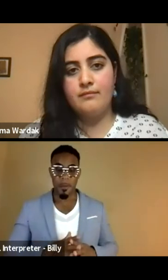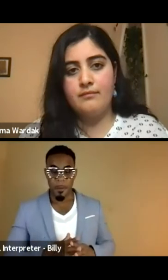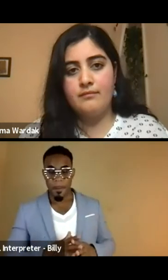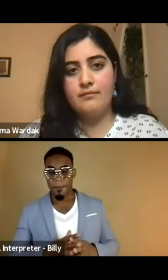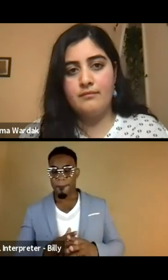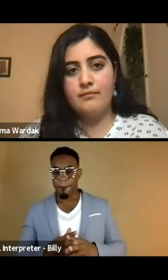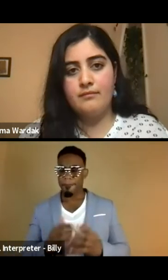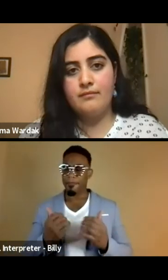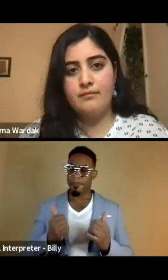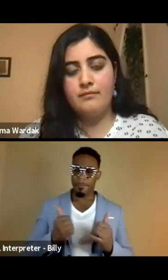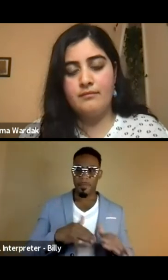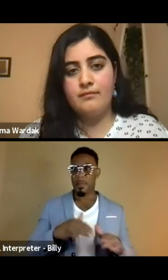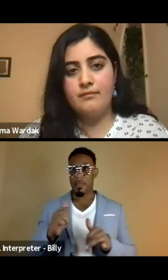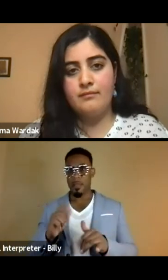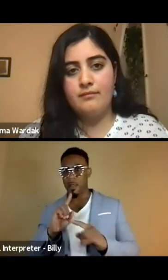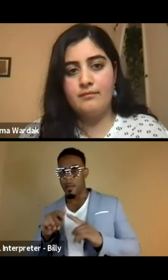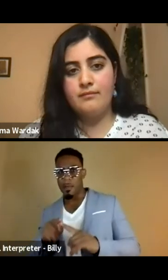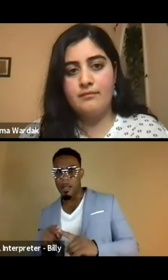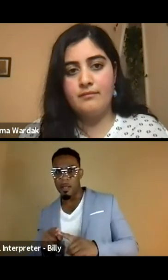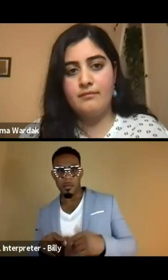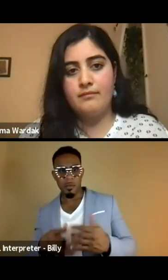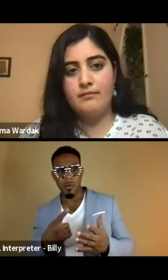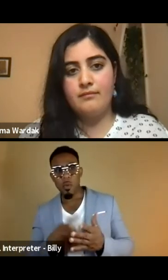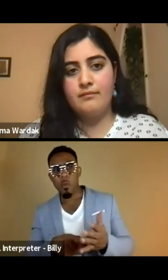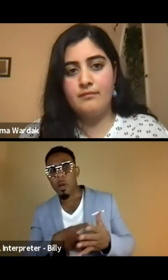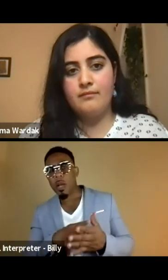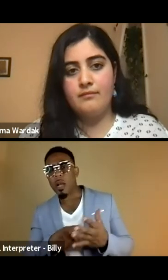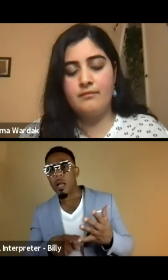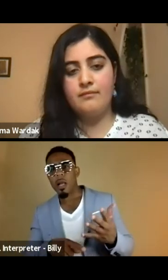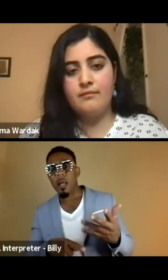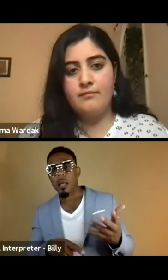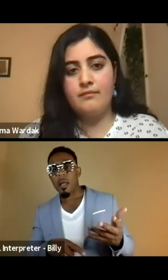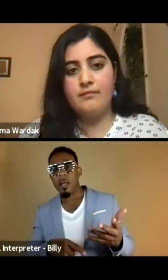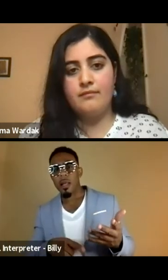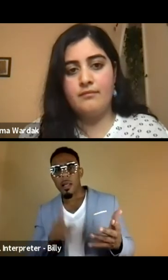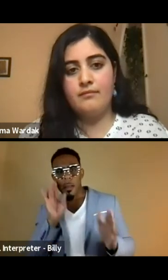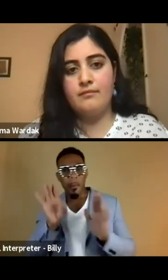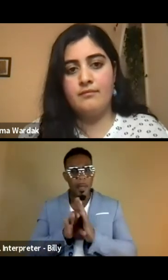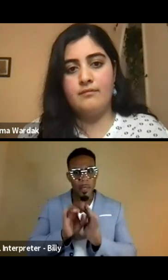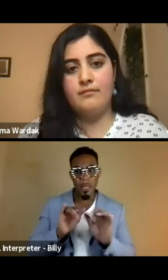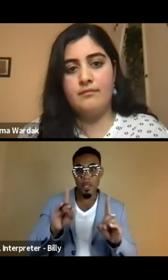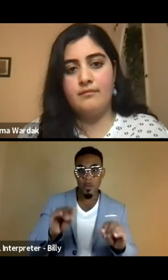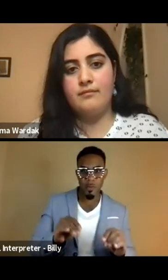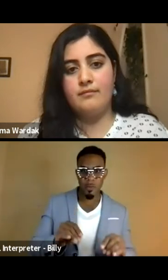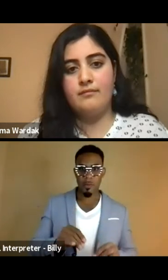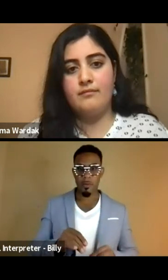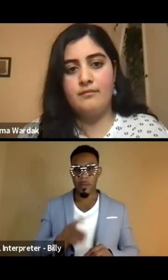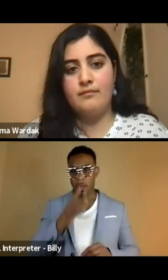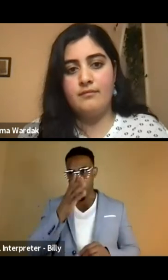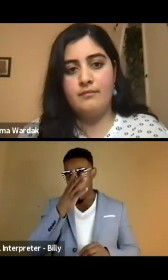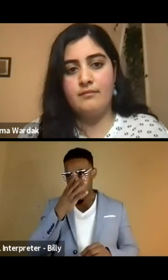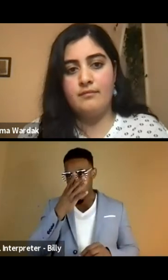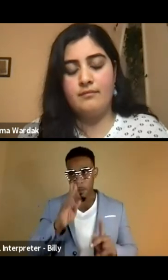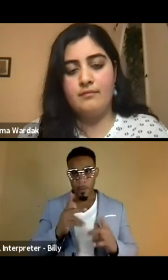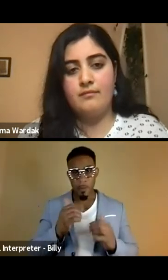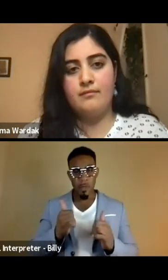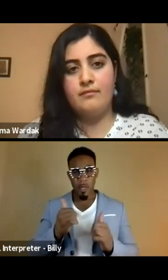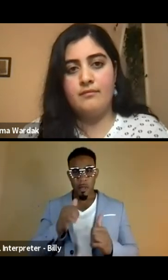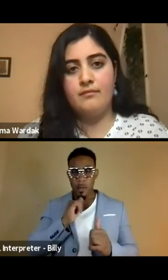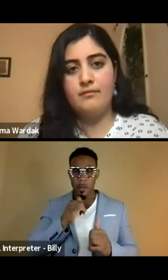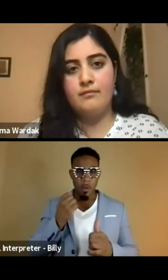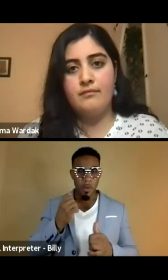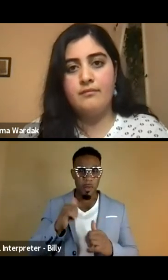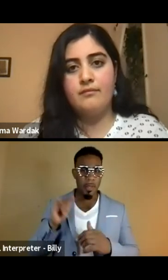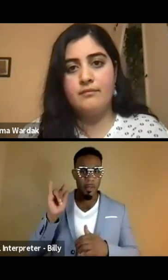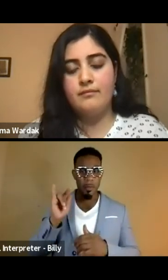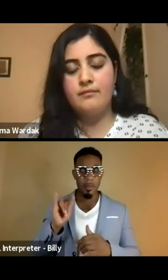you know, trying to leave and talk about, you know, what, uh, pictures can do, you know, the, uh, people trying to hold onto the